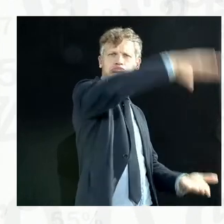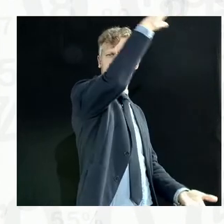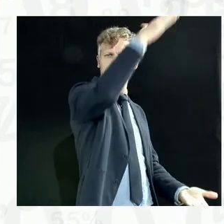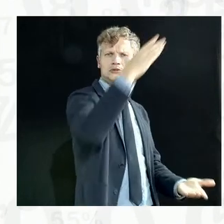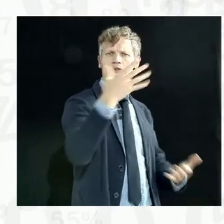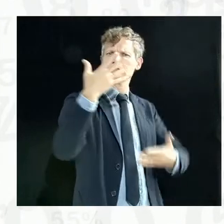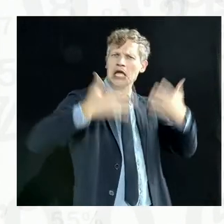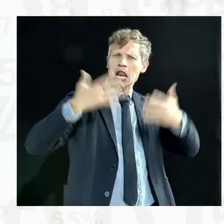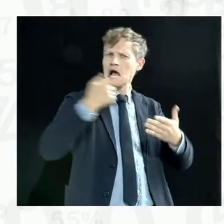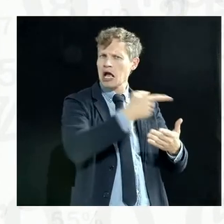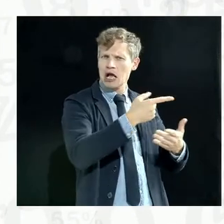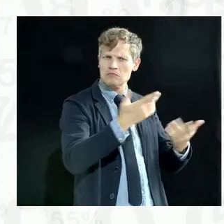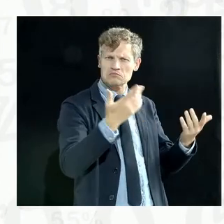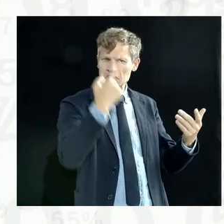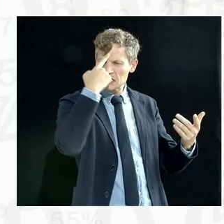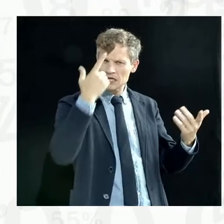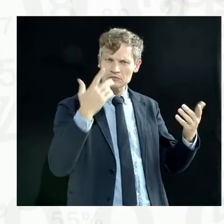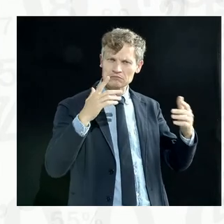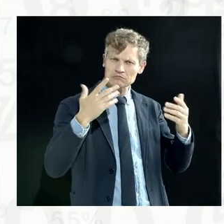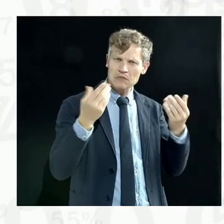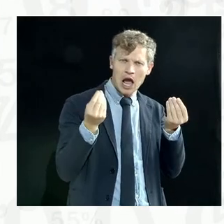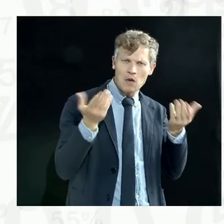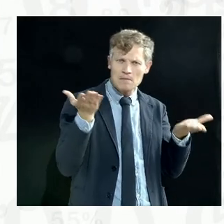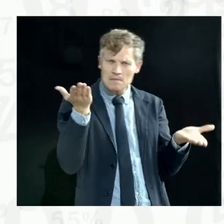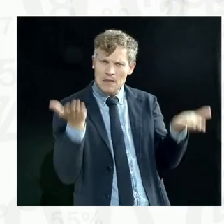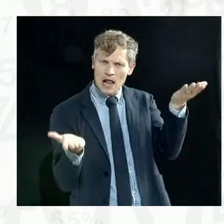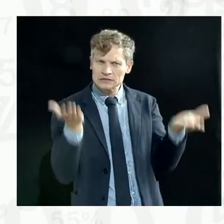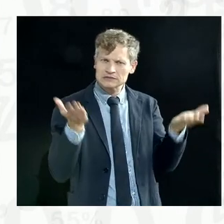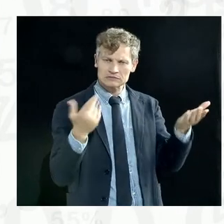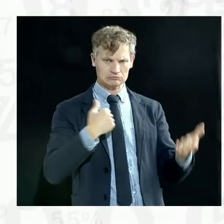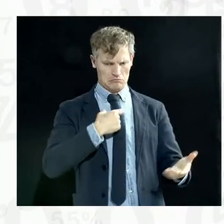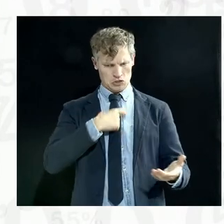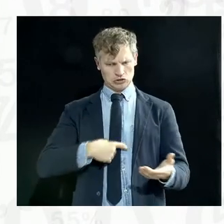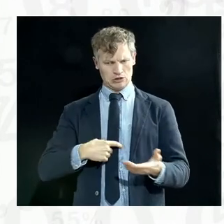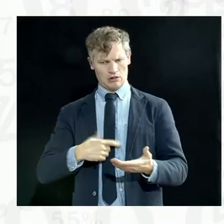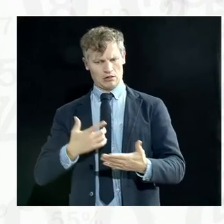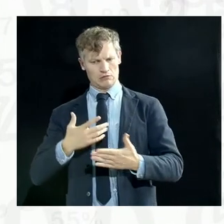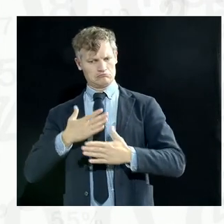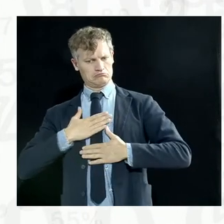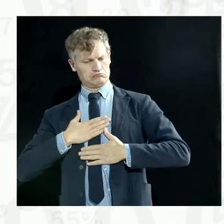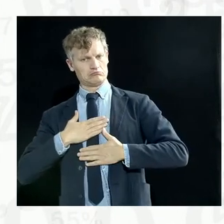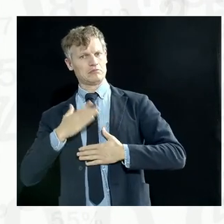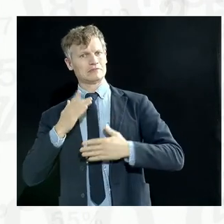issues, balancing data protection and privacy on the one hand and also ensuring access on the other?